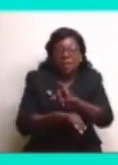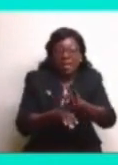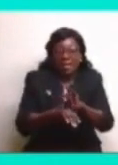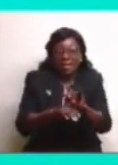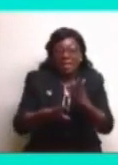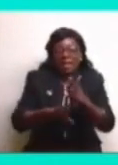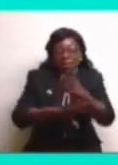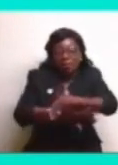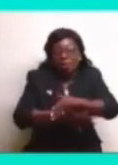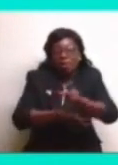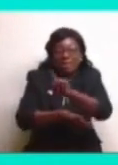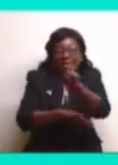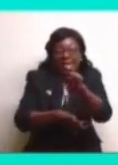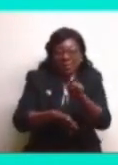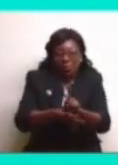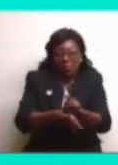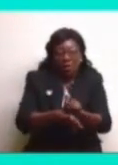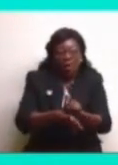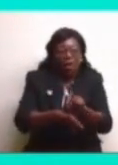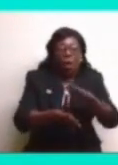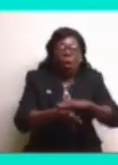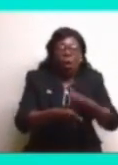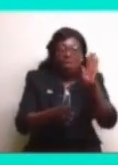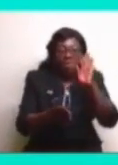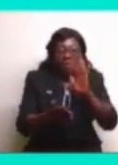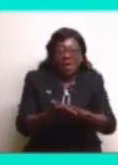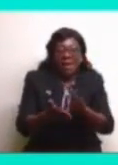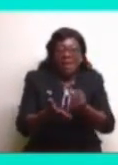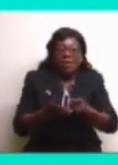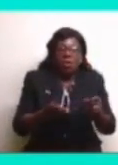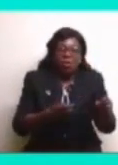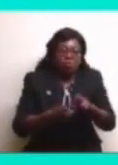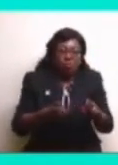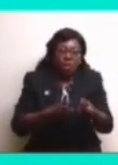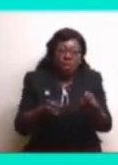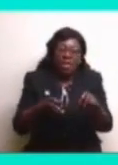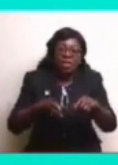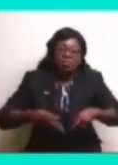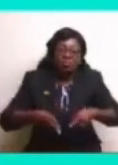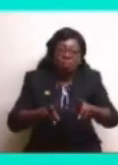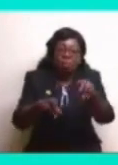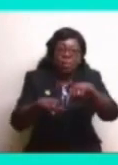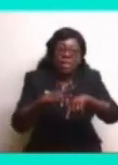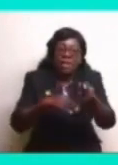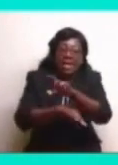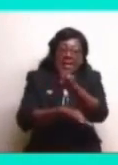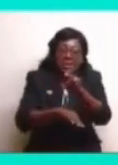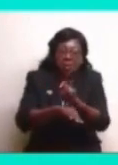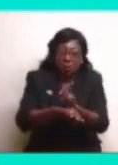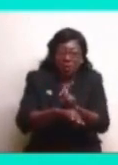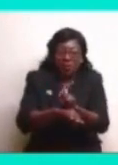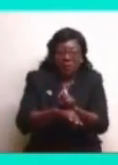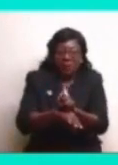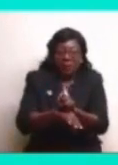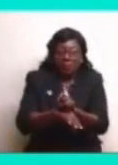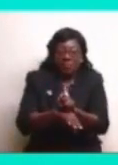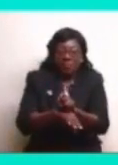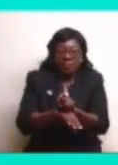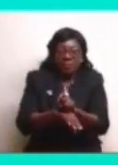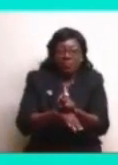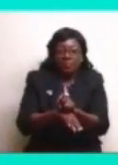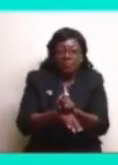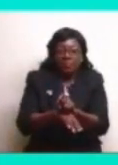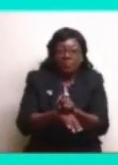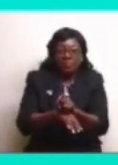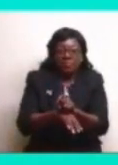Exumbo were horrible in those days. So it took you almost an eternity to go from Georgetown to Rollville.